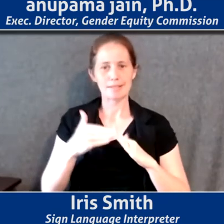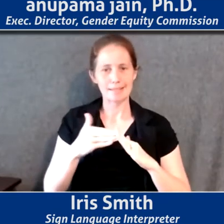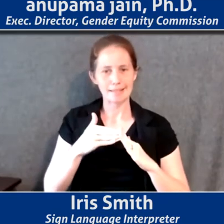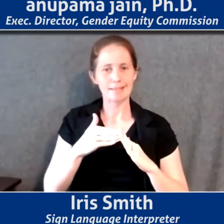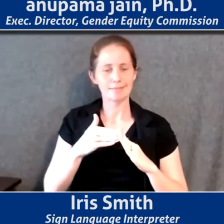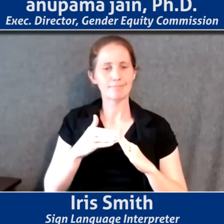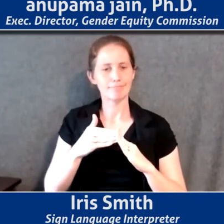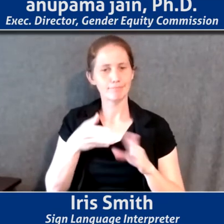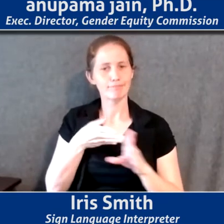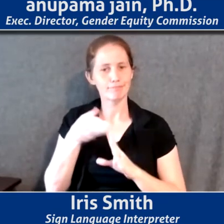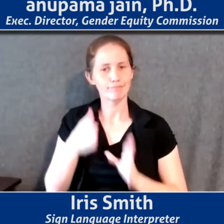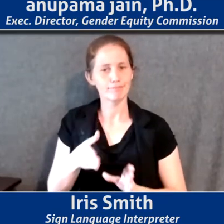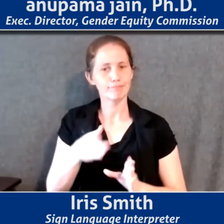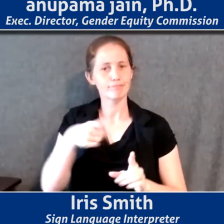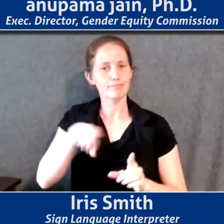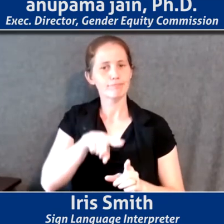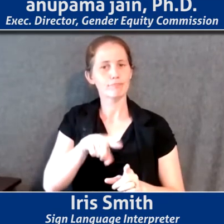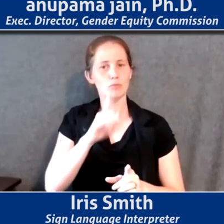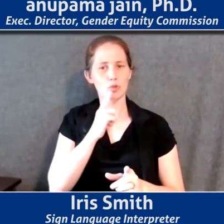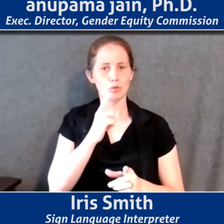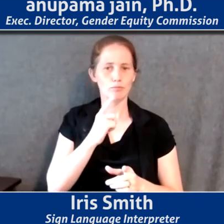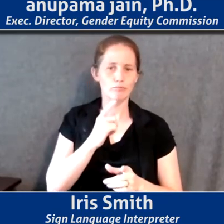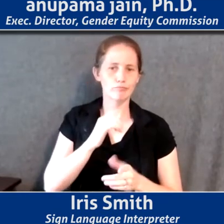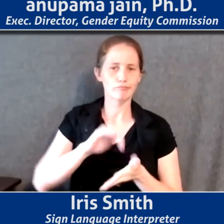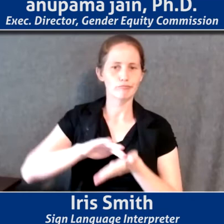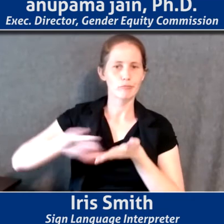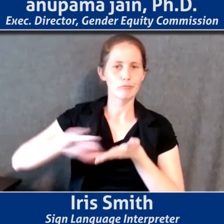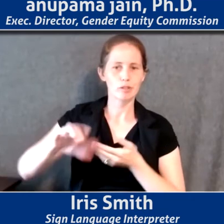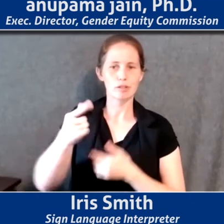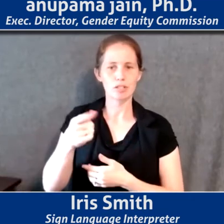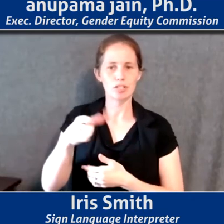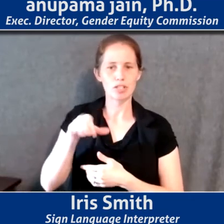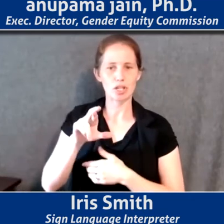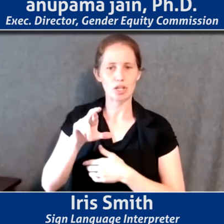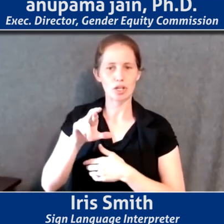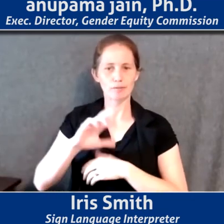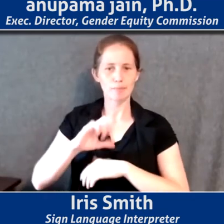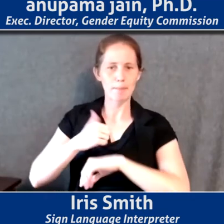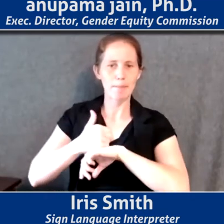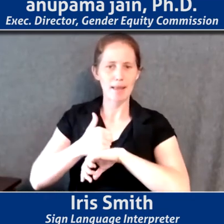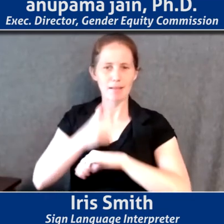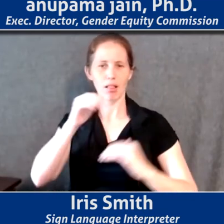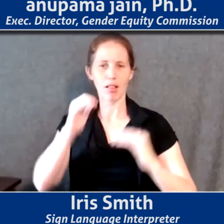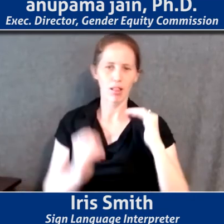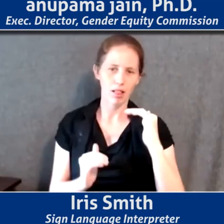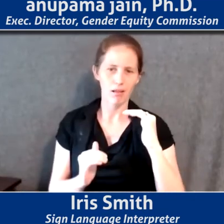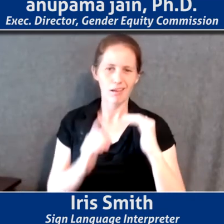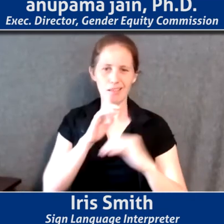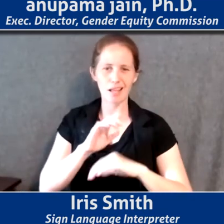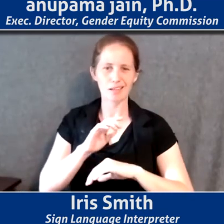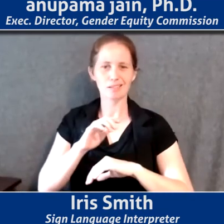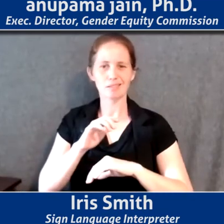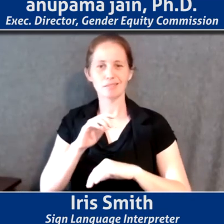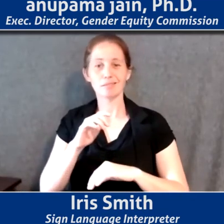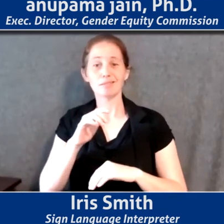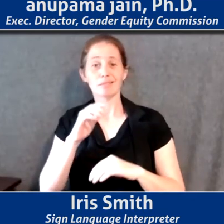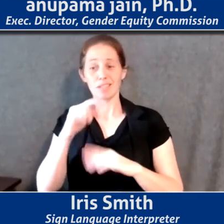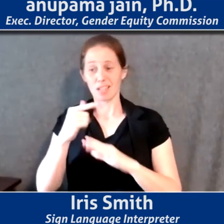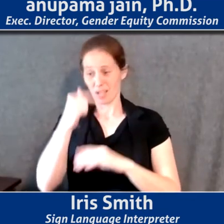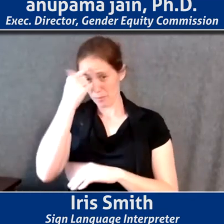to erase gender-based inequities that local government has an opportunity to fix.